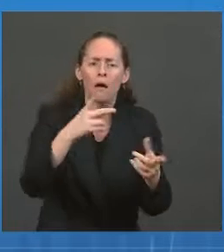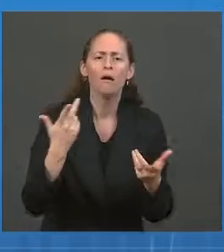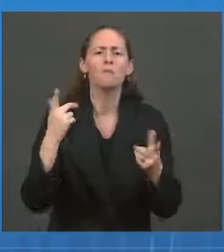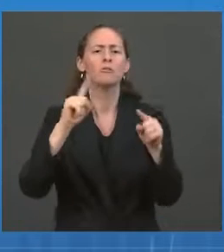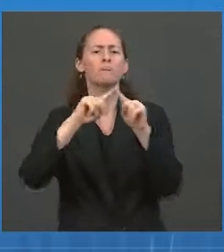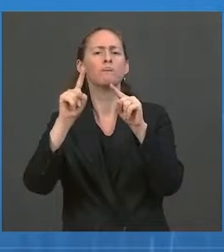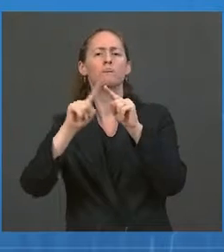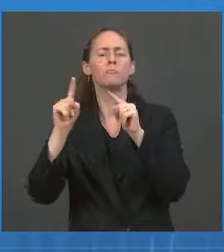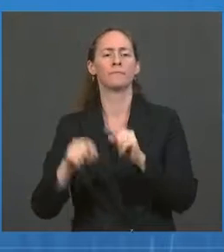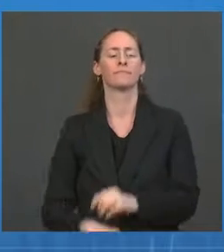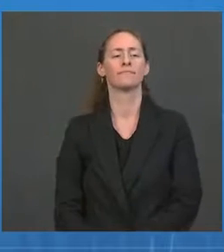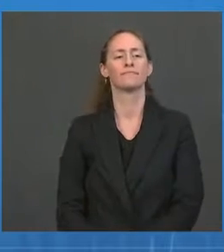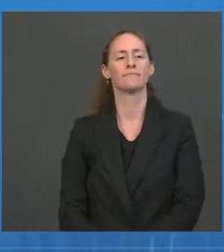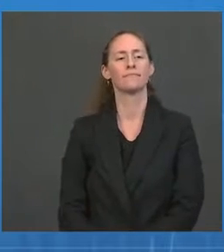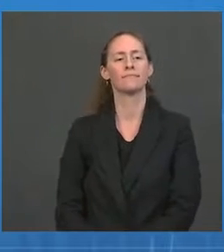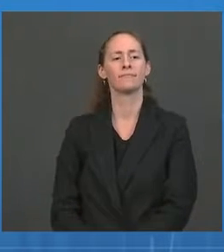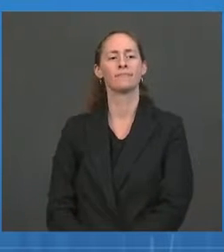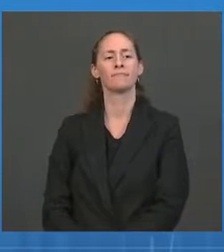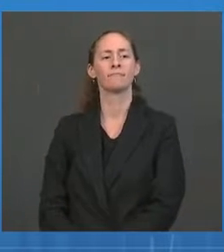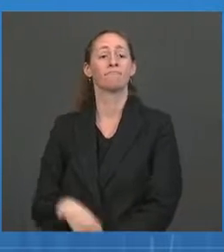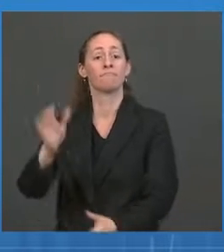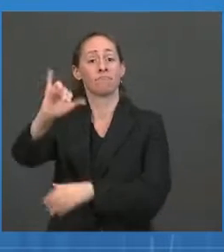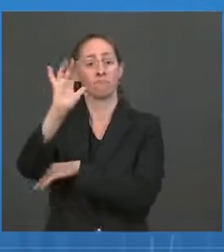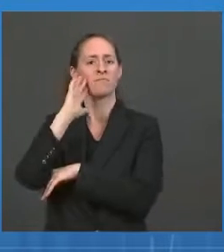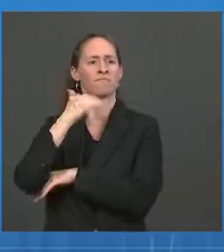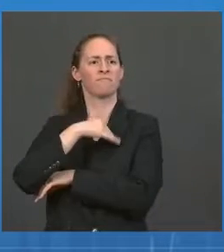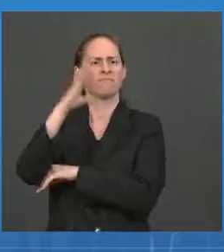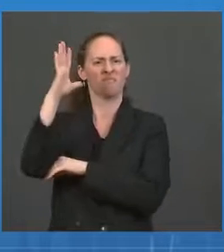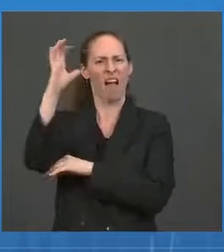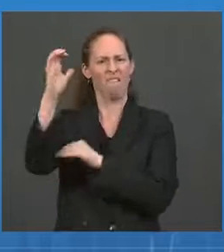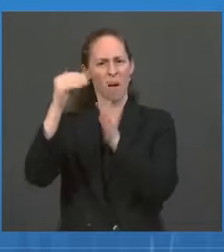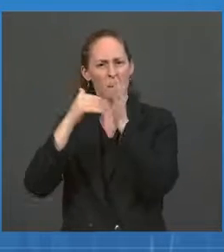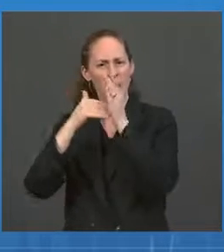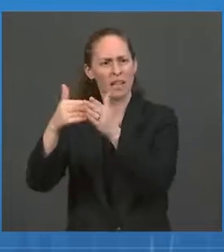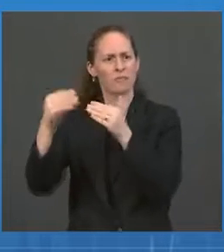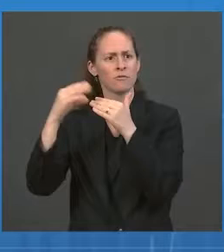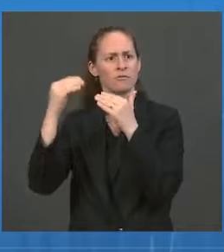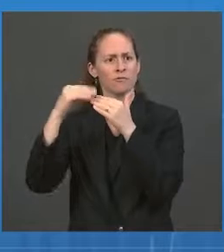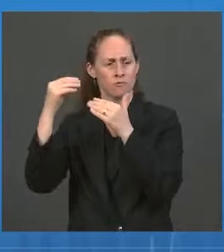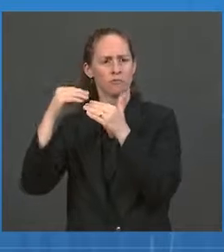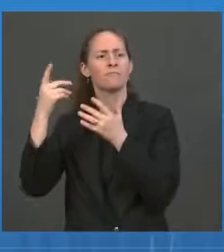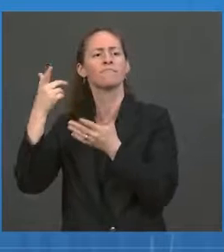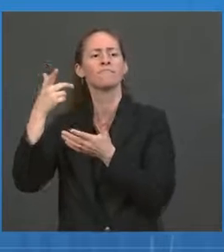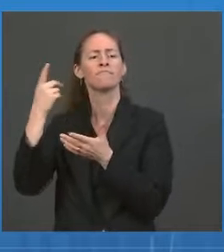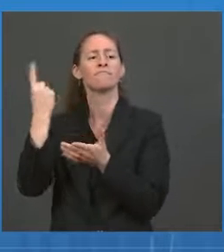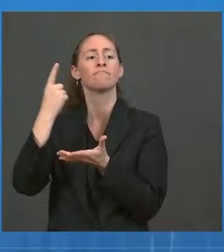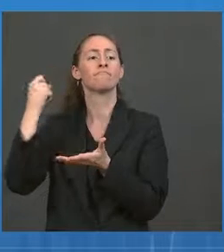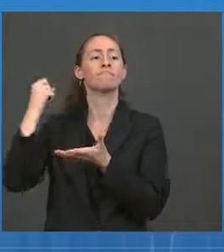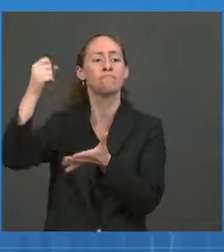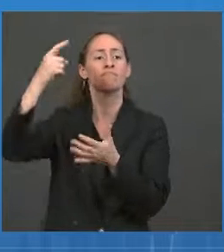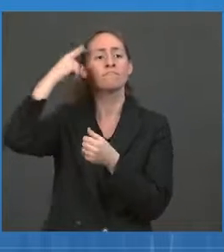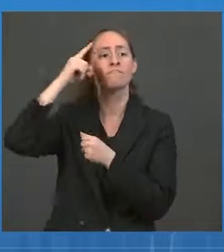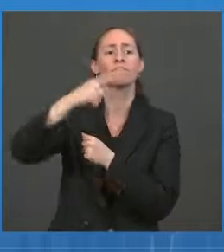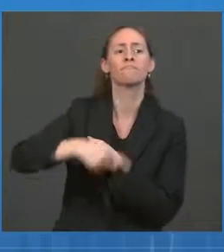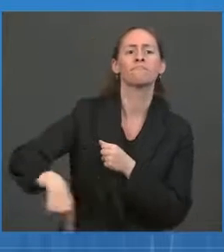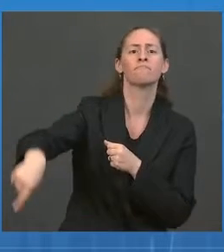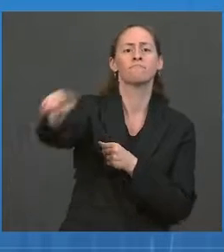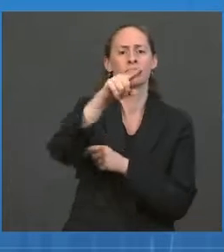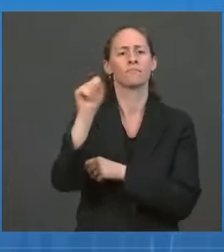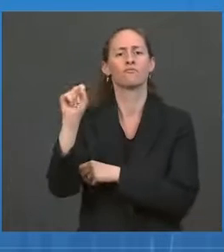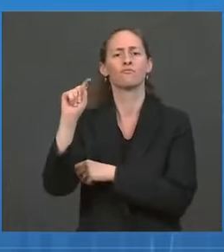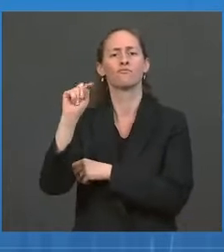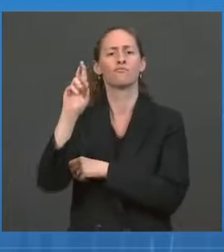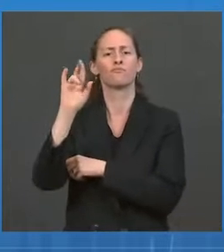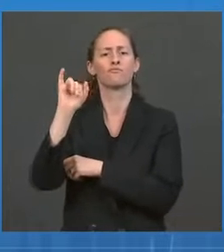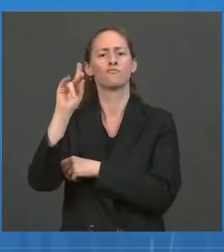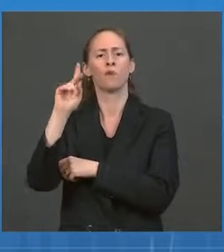million to support the creation of state-based strike teams to assist skilled nursing facilities, nursing homes, and other long